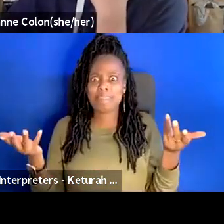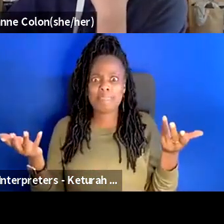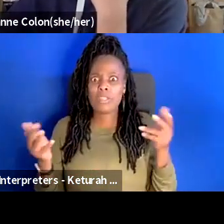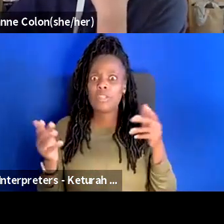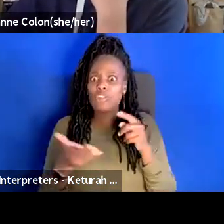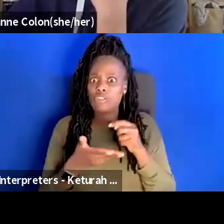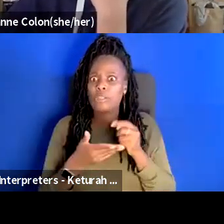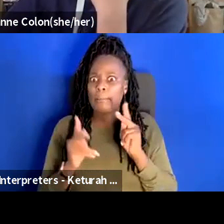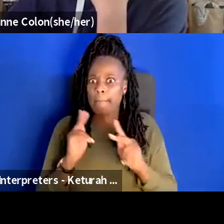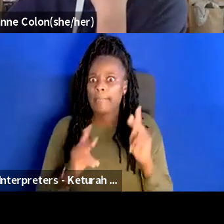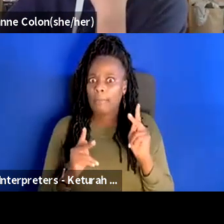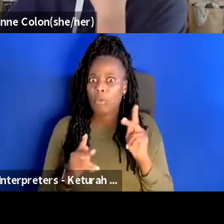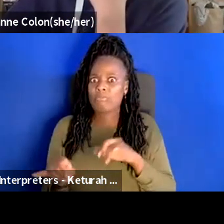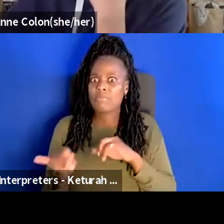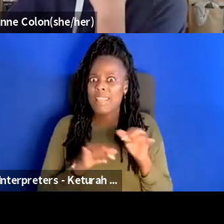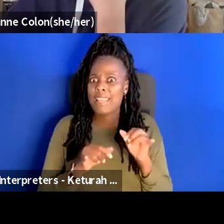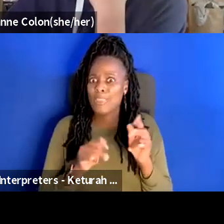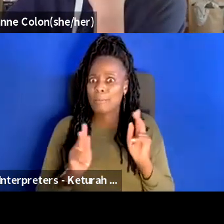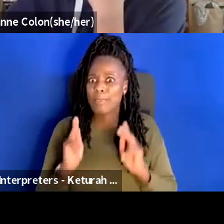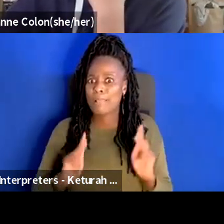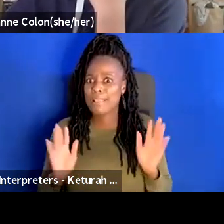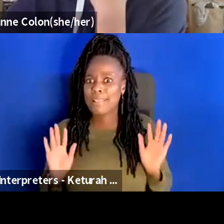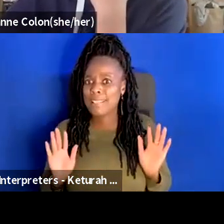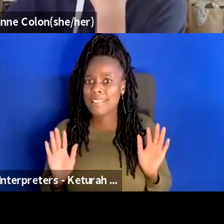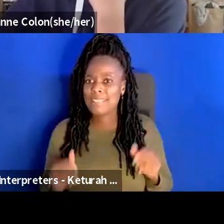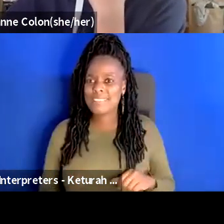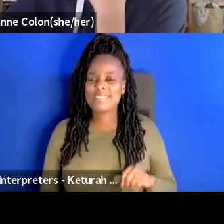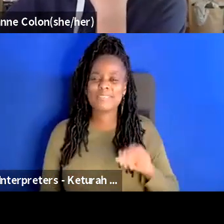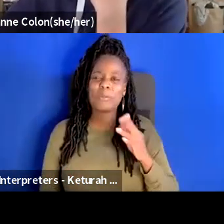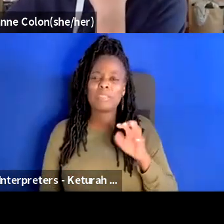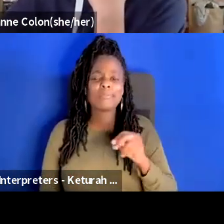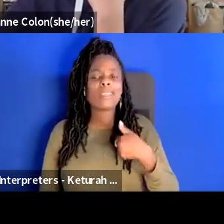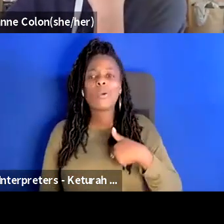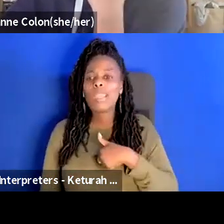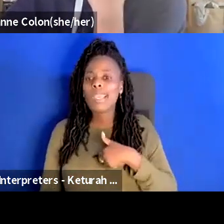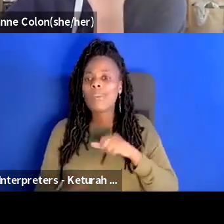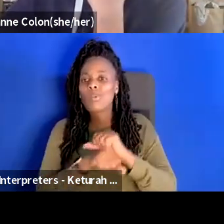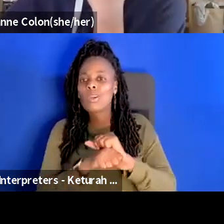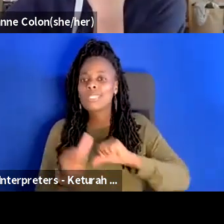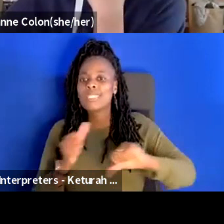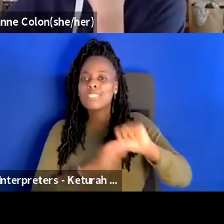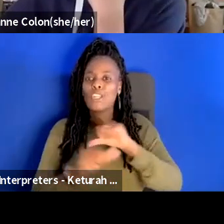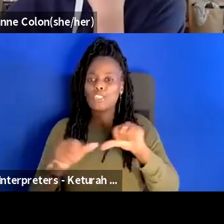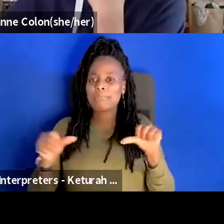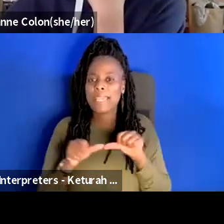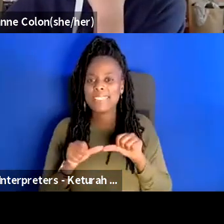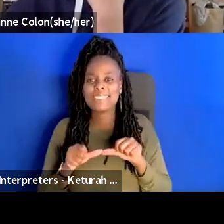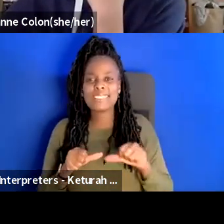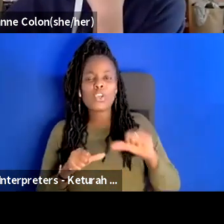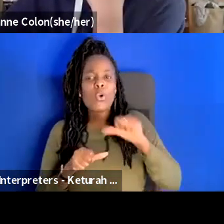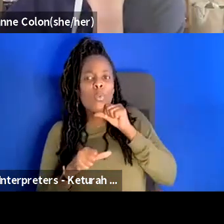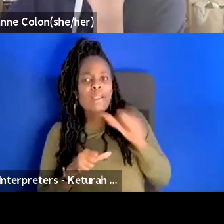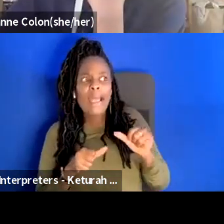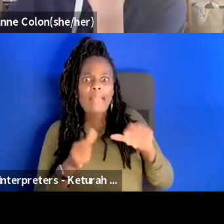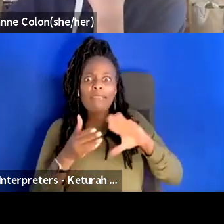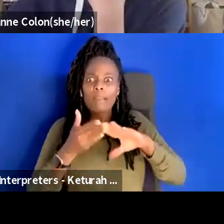that is a great point we've all worked in each other's spaces we are not the community of our our banner name we're all